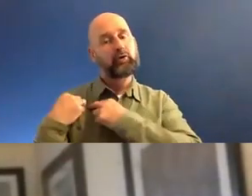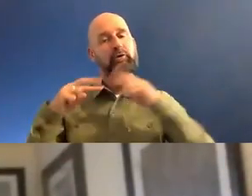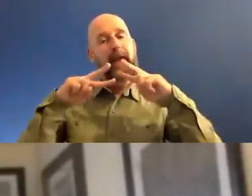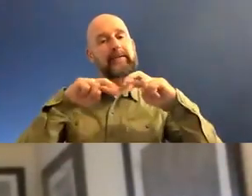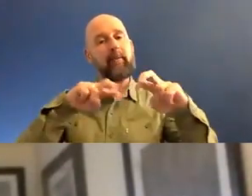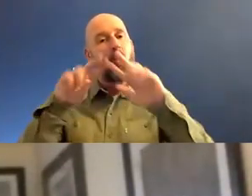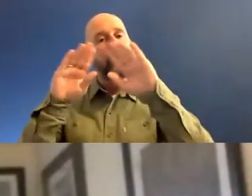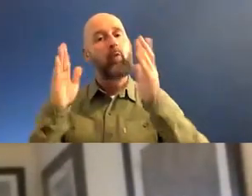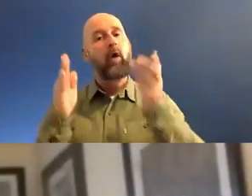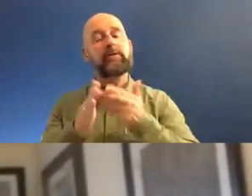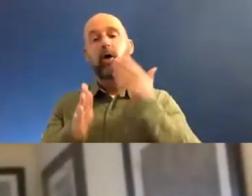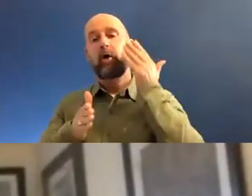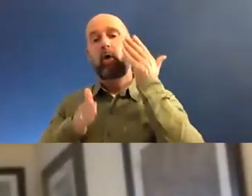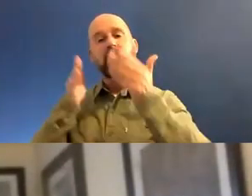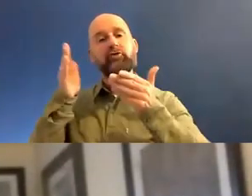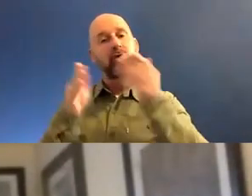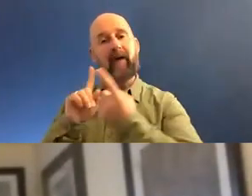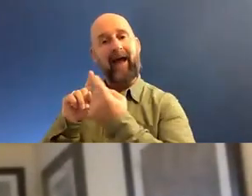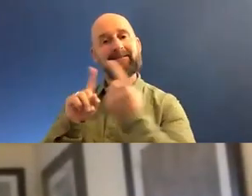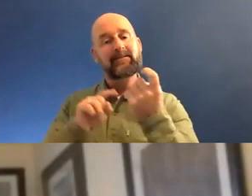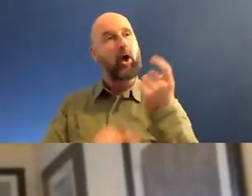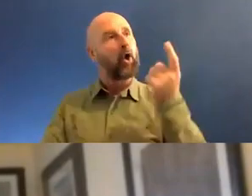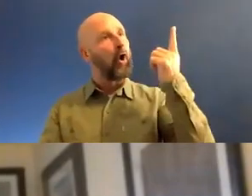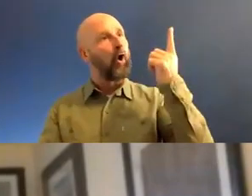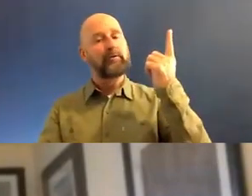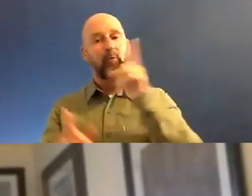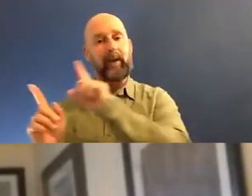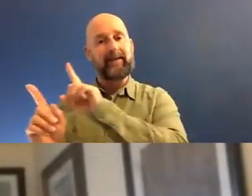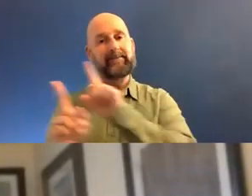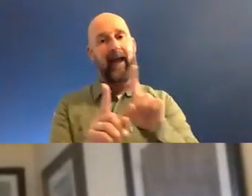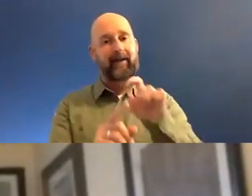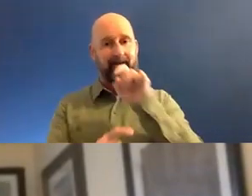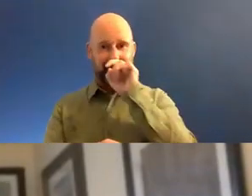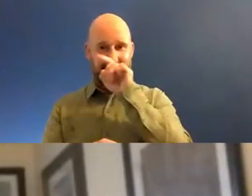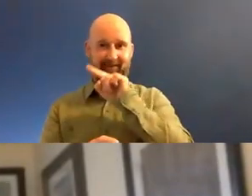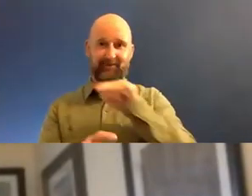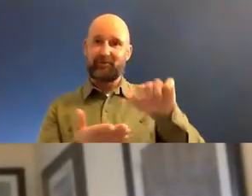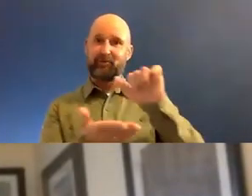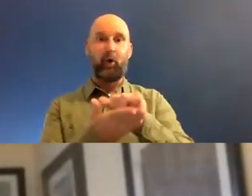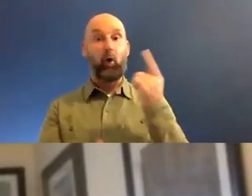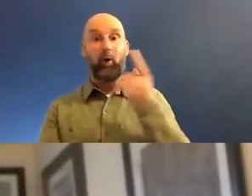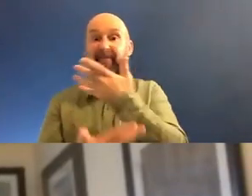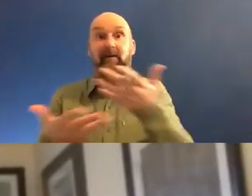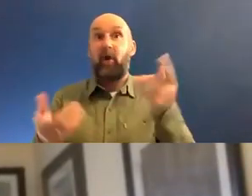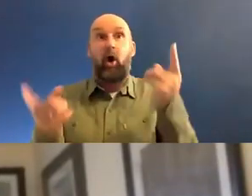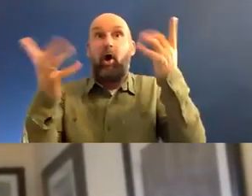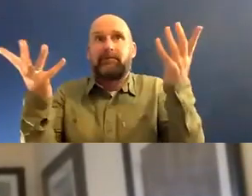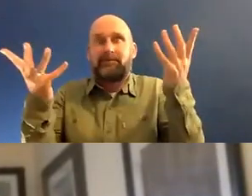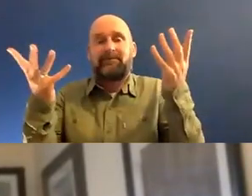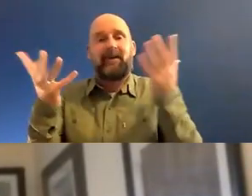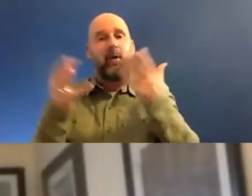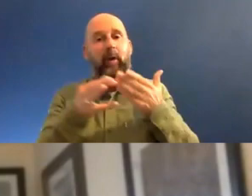world and go and search for our own answers and God will lead us always back to, to who he is. Um,